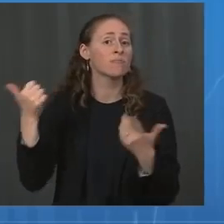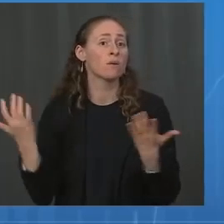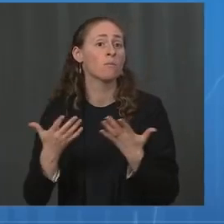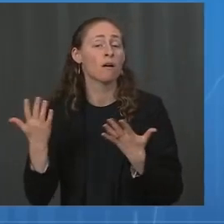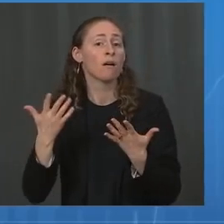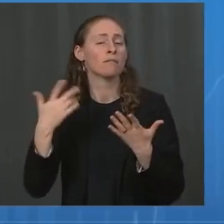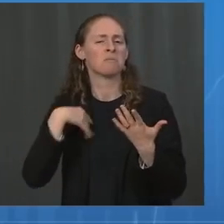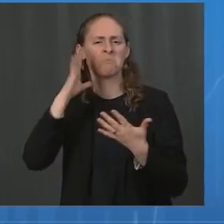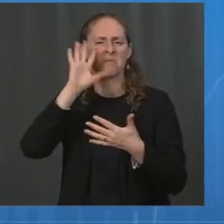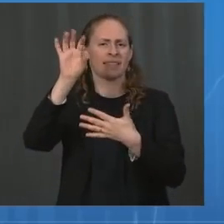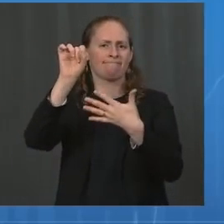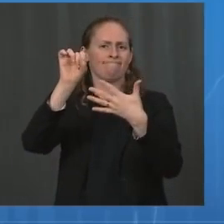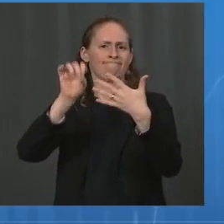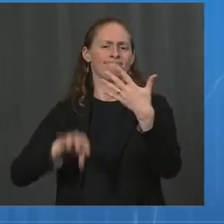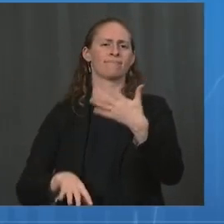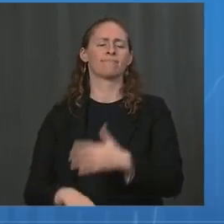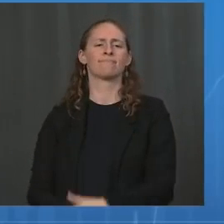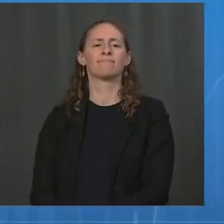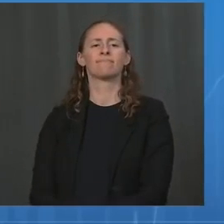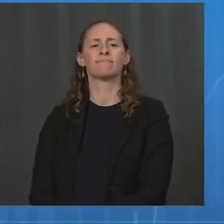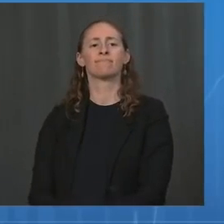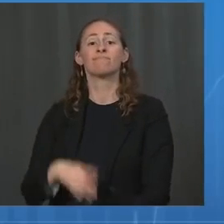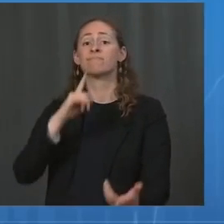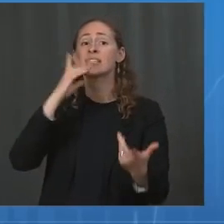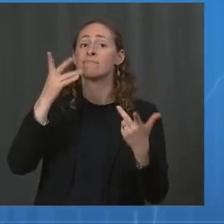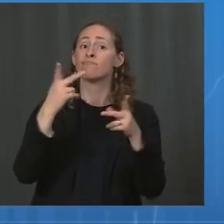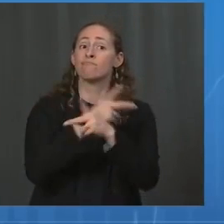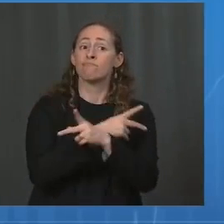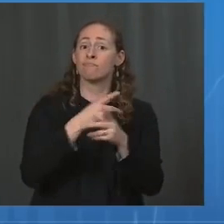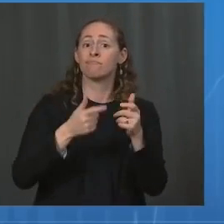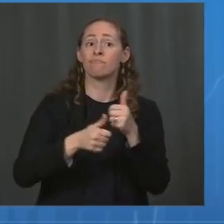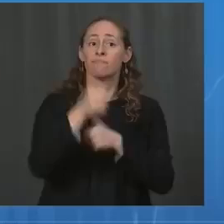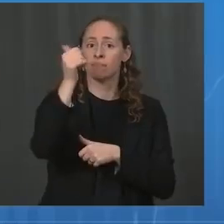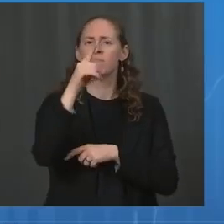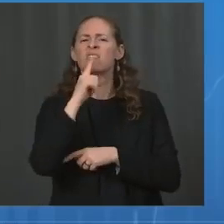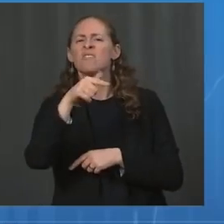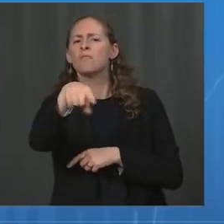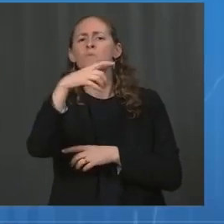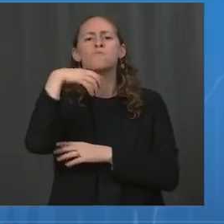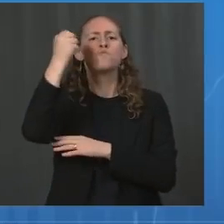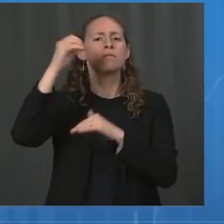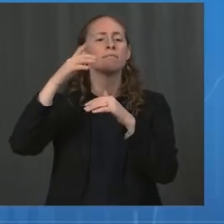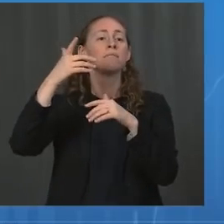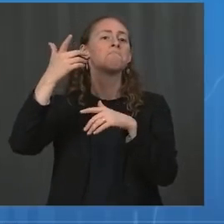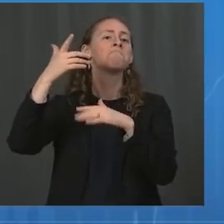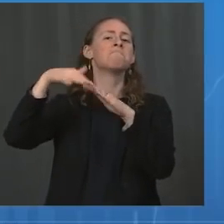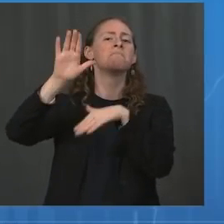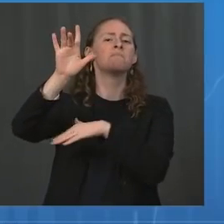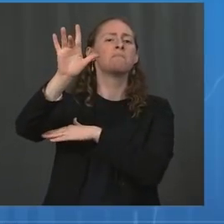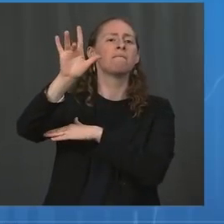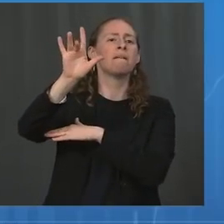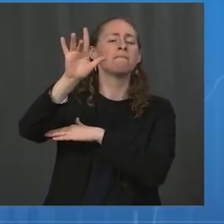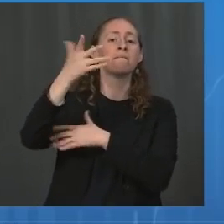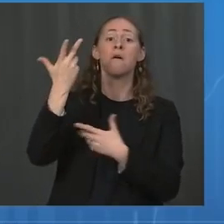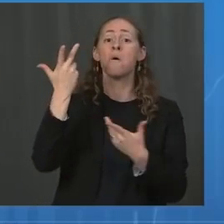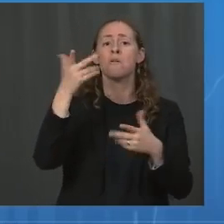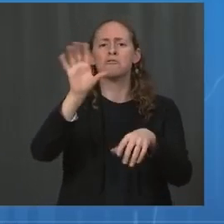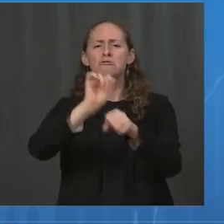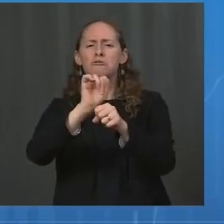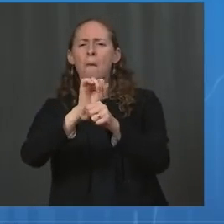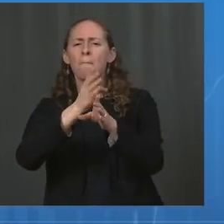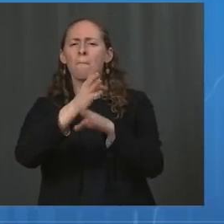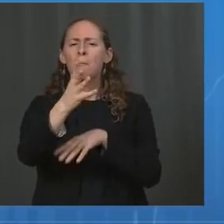is age, 25 years of age and older, occupation, pre-pregnancy obesity, and chronic